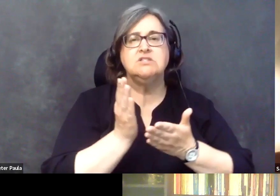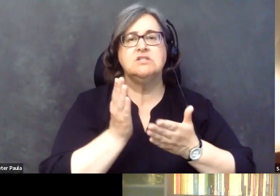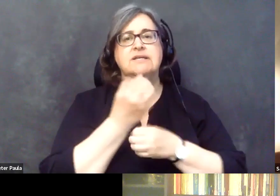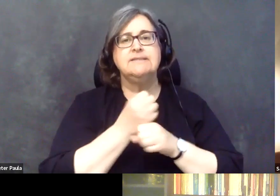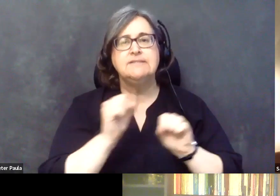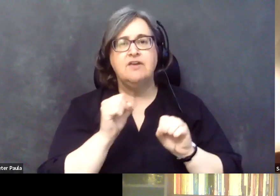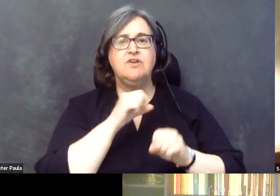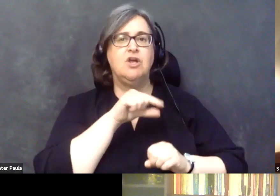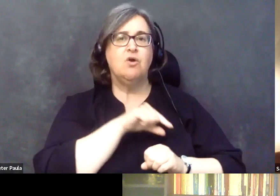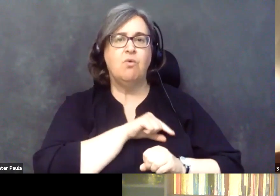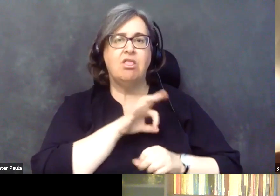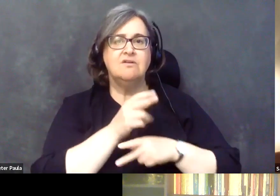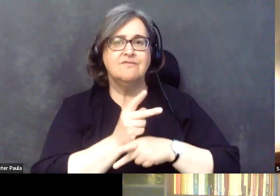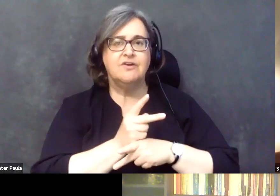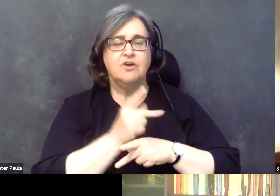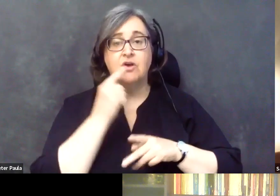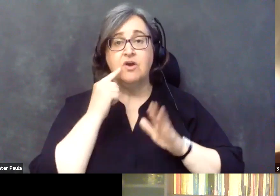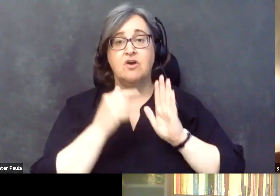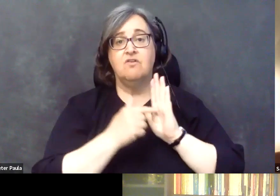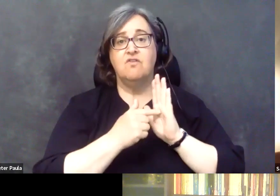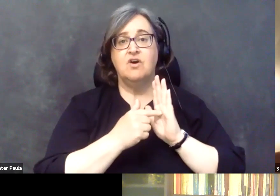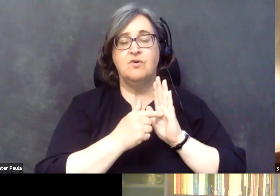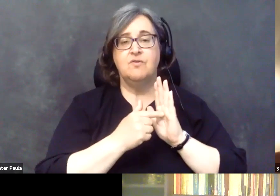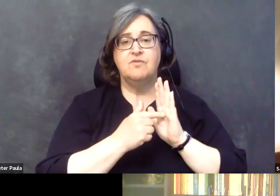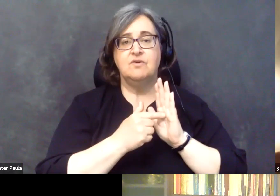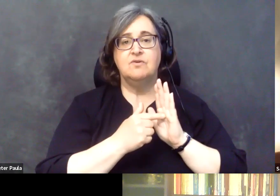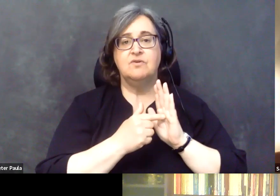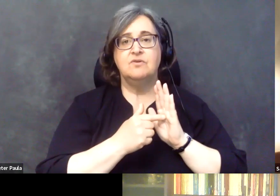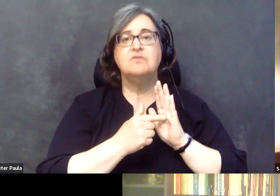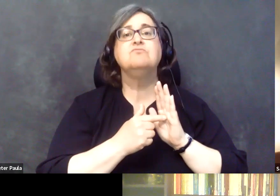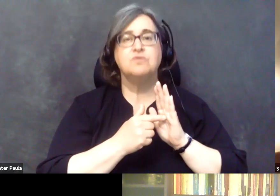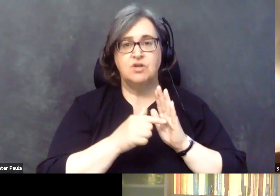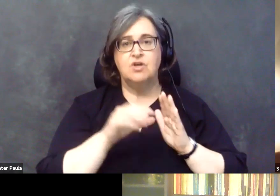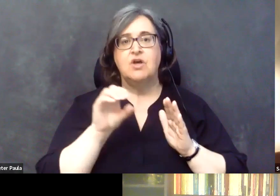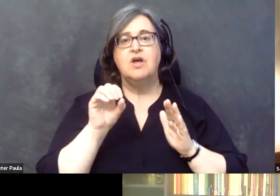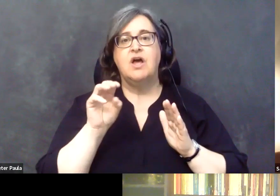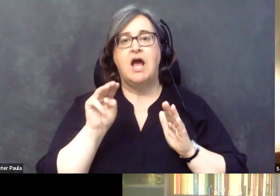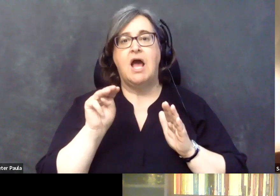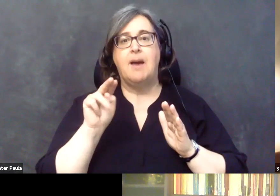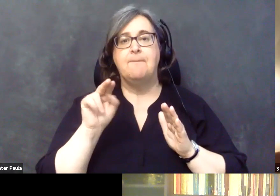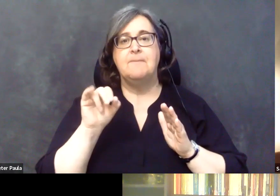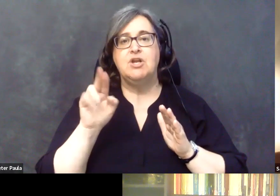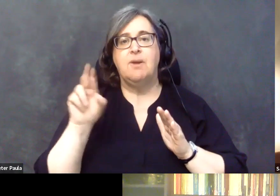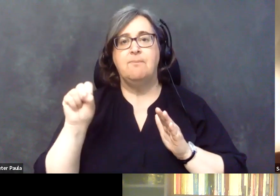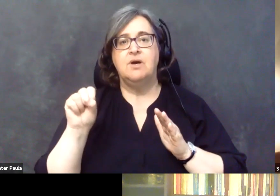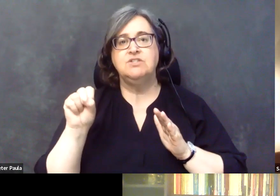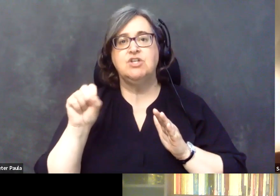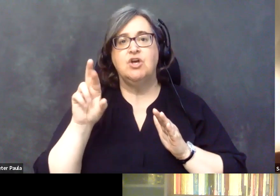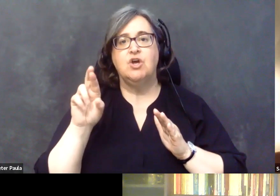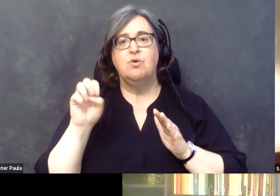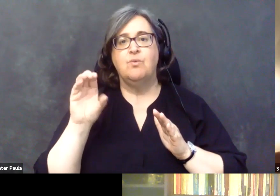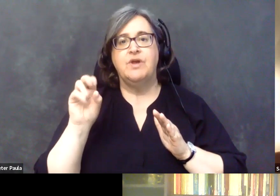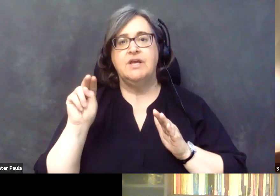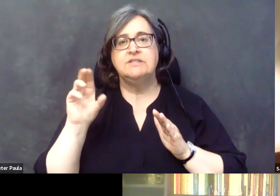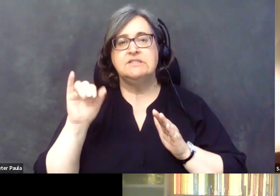For example, the Omnibus Budget Reconciliation Act of 1985 had